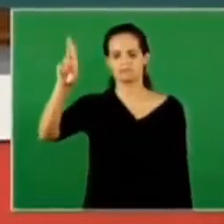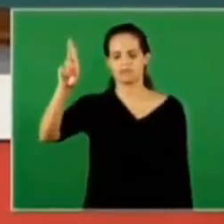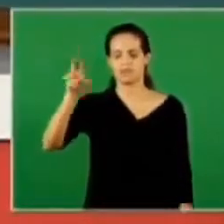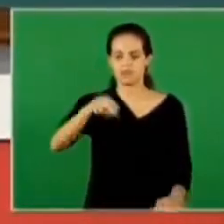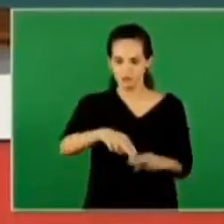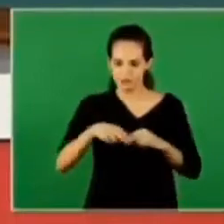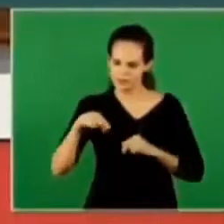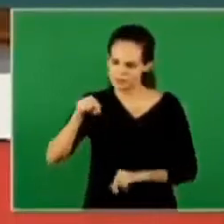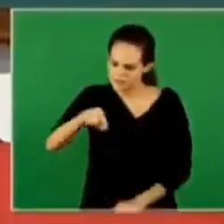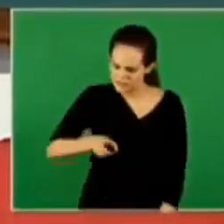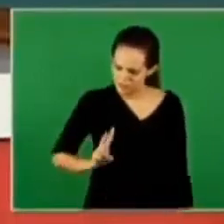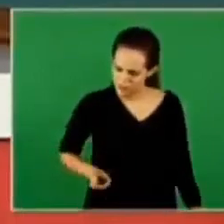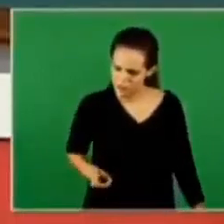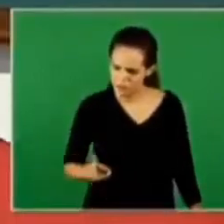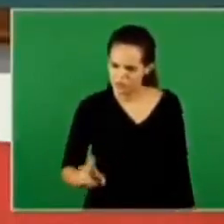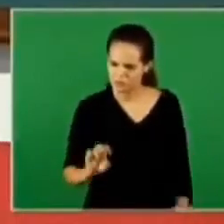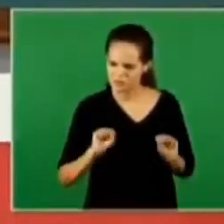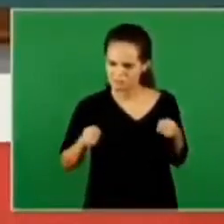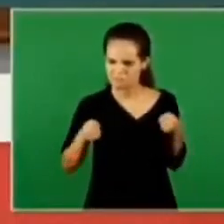that's why you continue